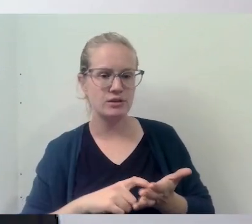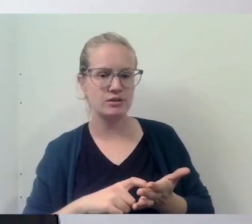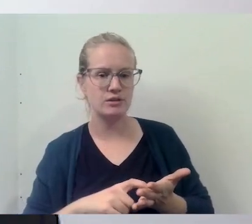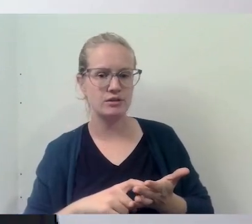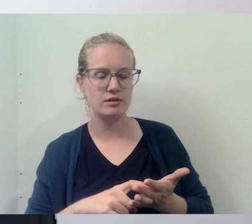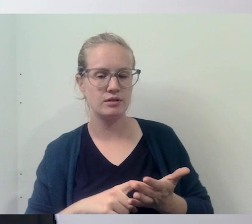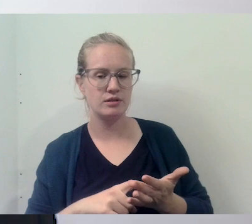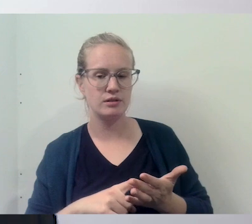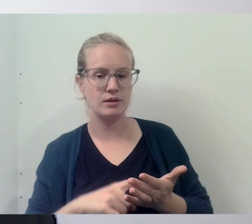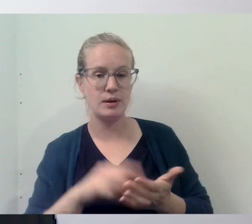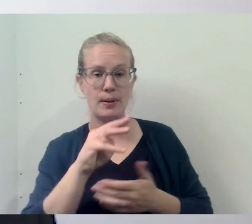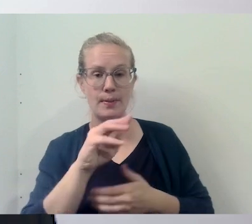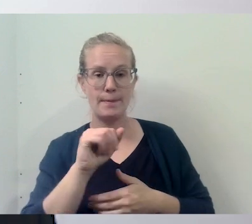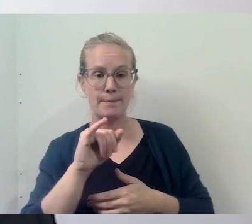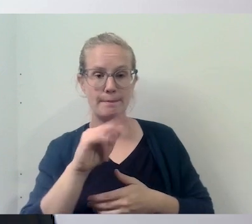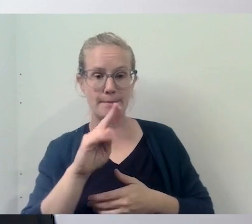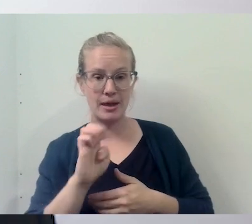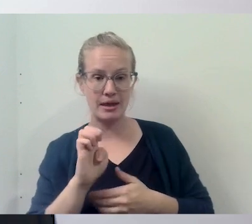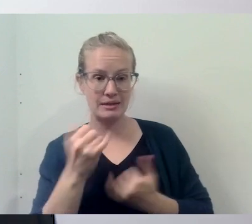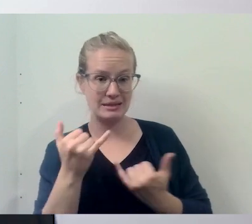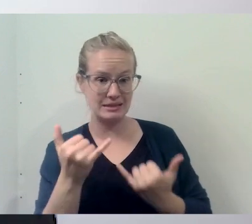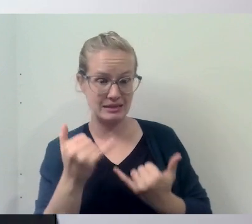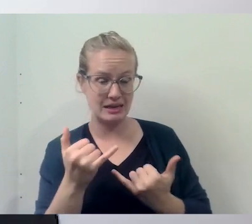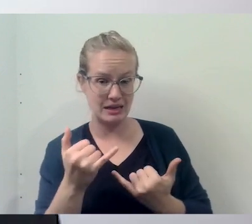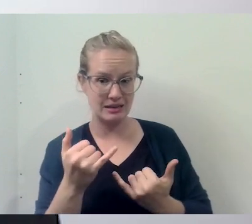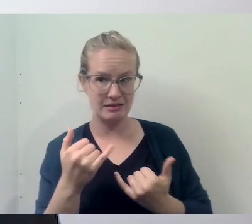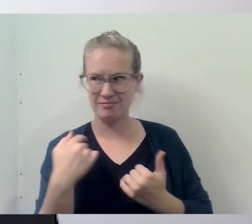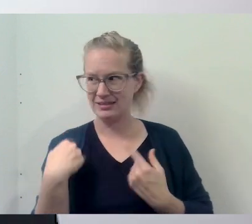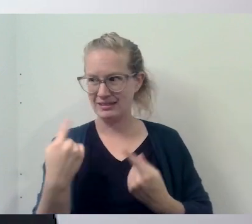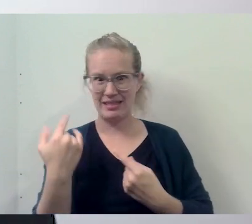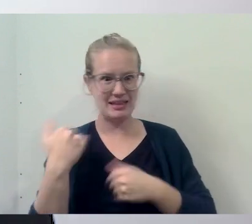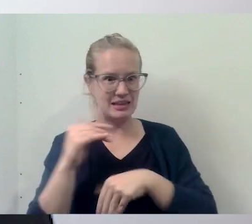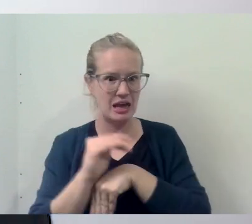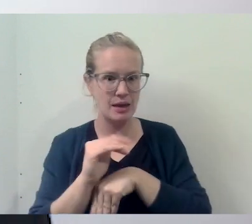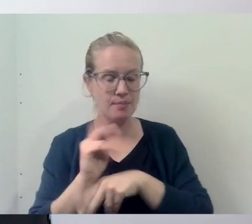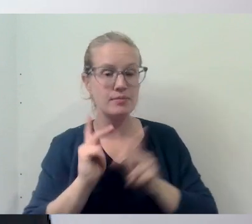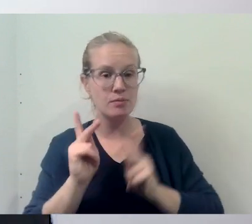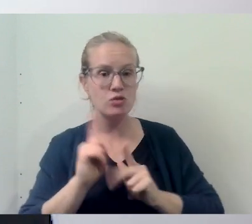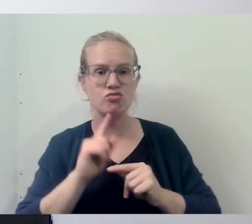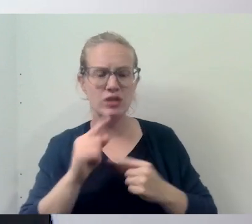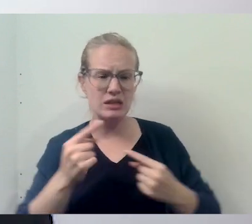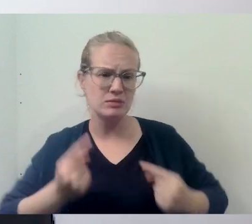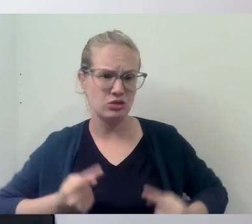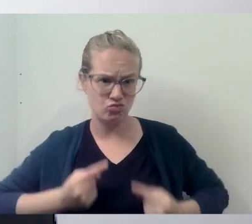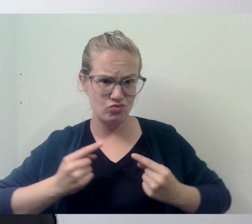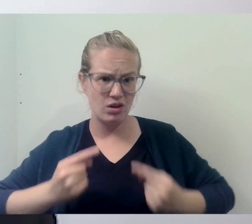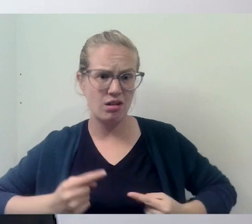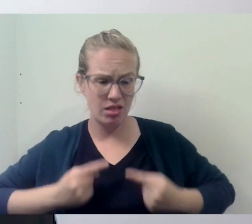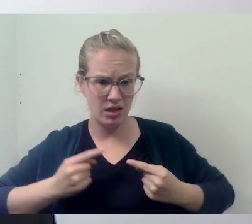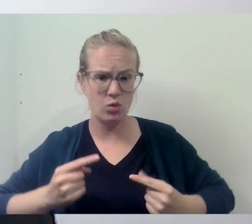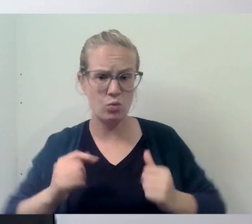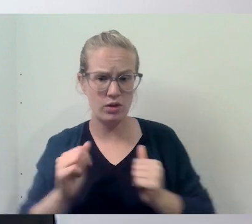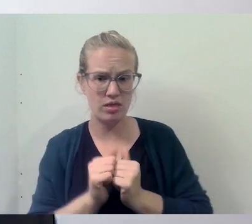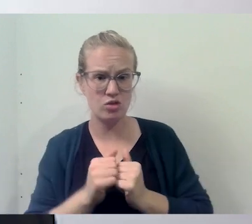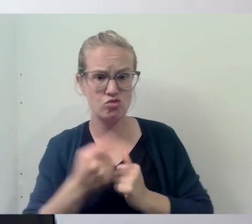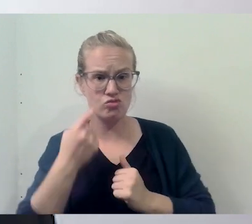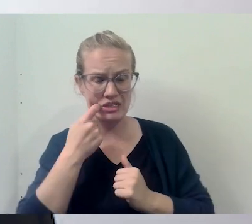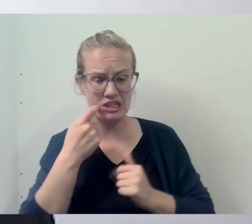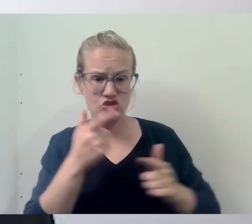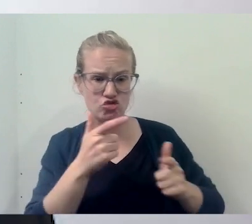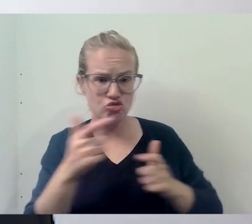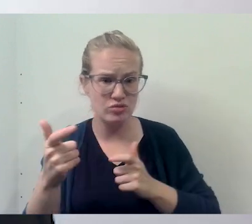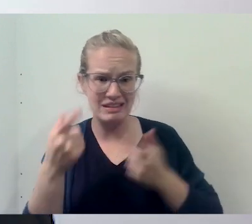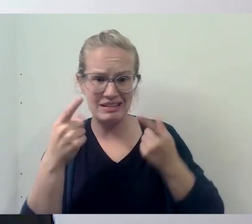that in Maine today, uh, since last night, people have really been struggling with the recent